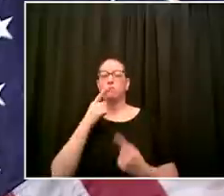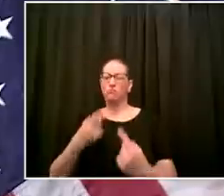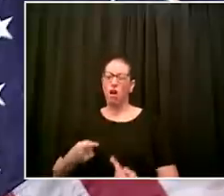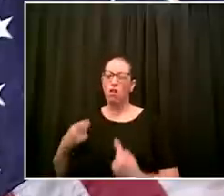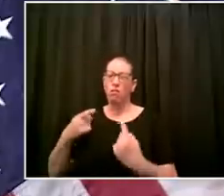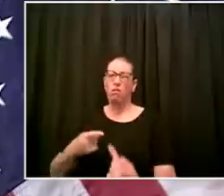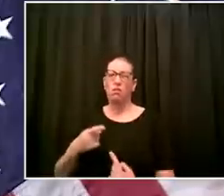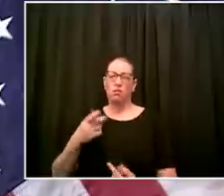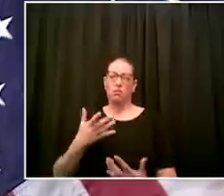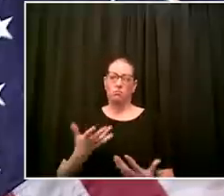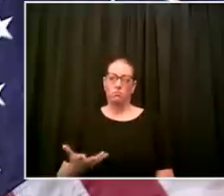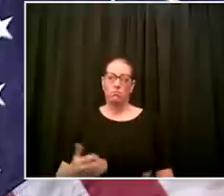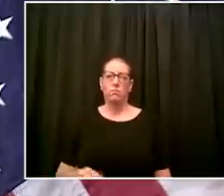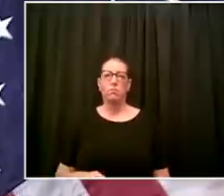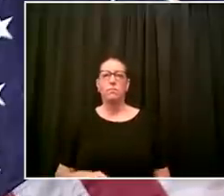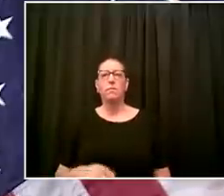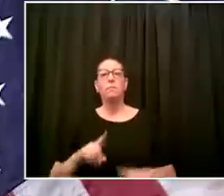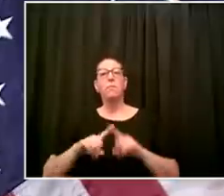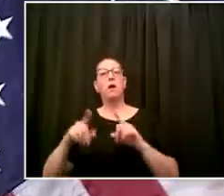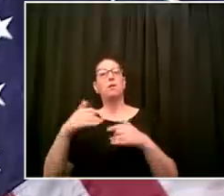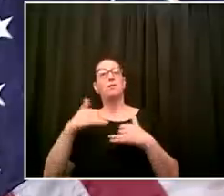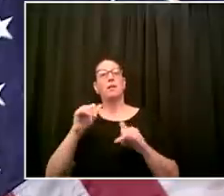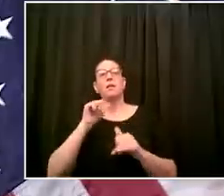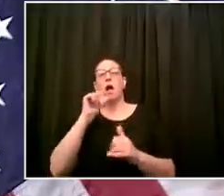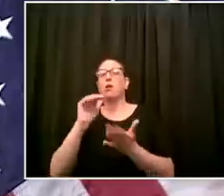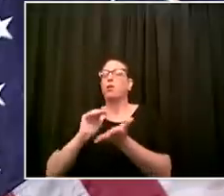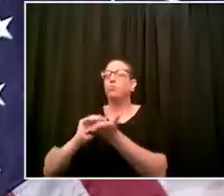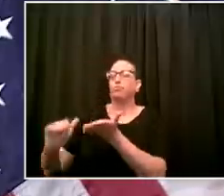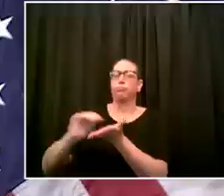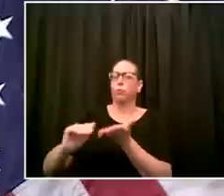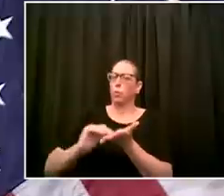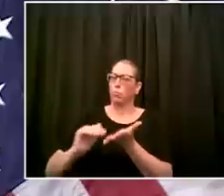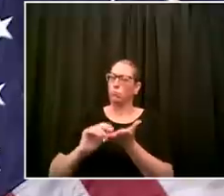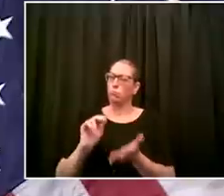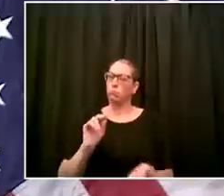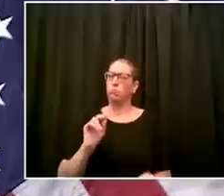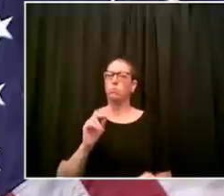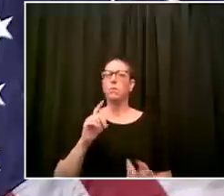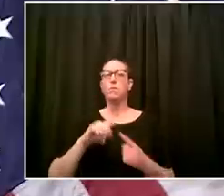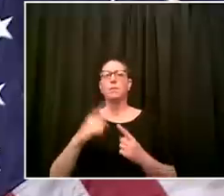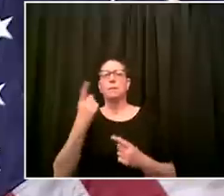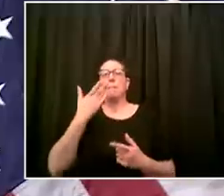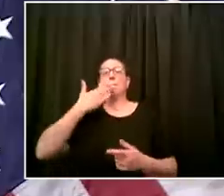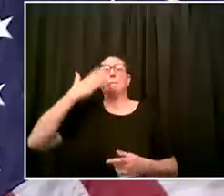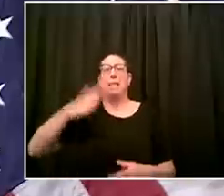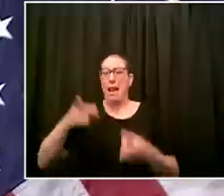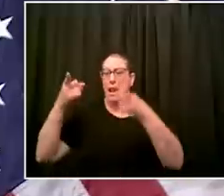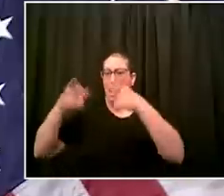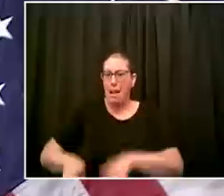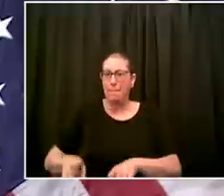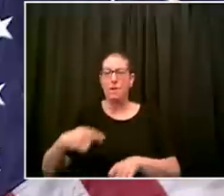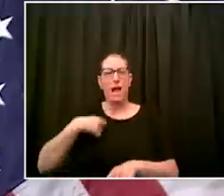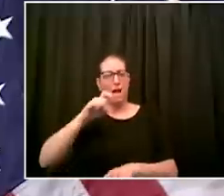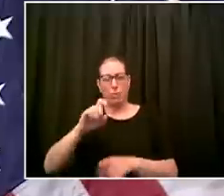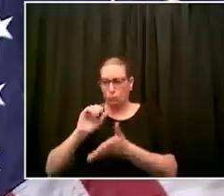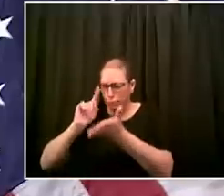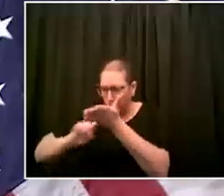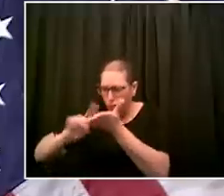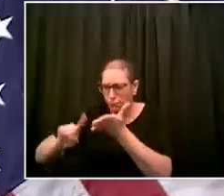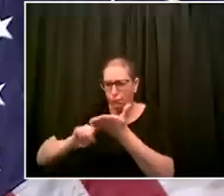shouldn't have happened there has to be consequences it has to be dealt with uh so we will do that for sure uh but